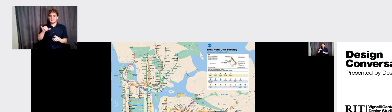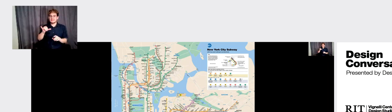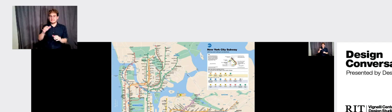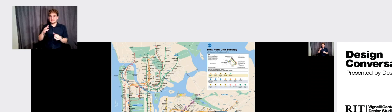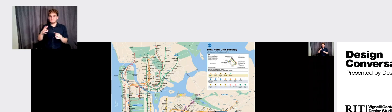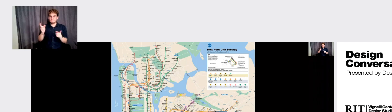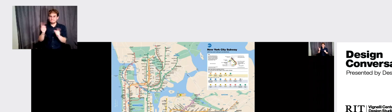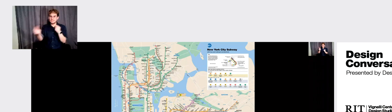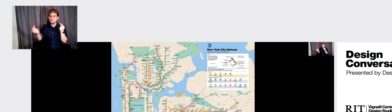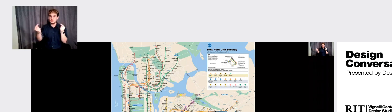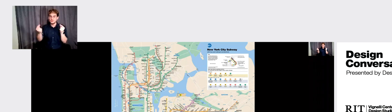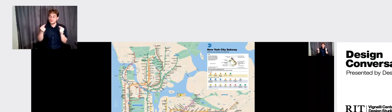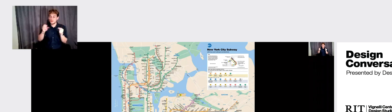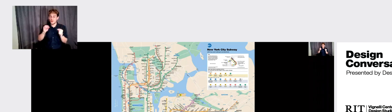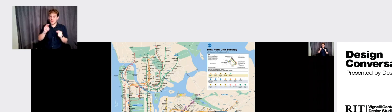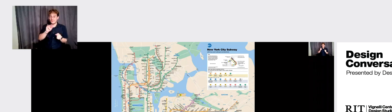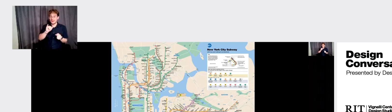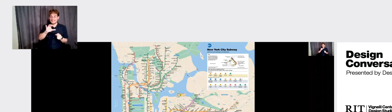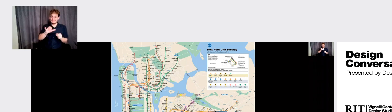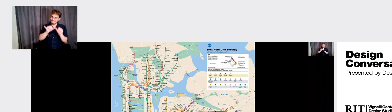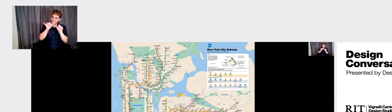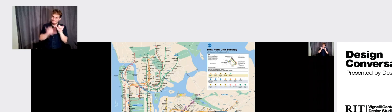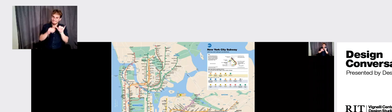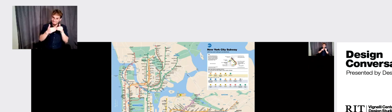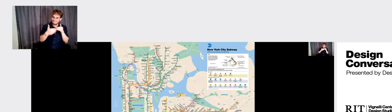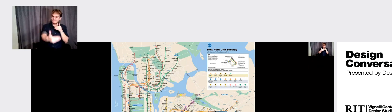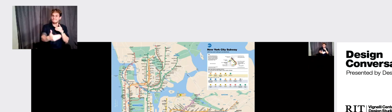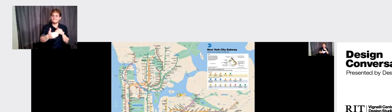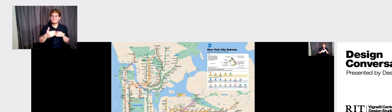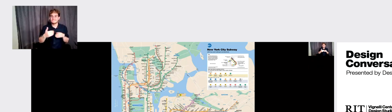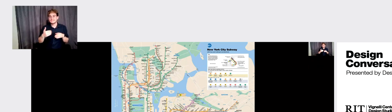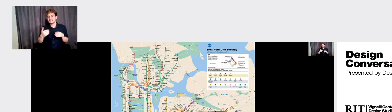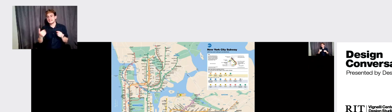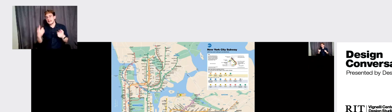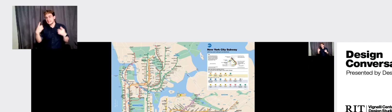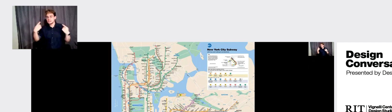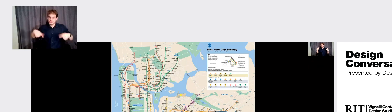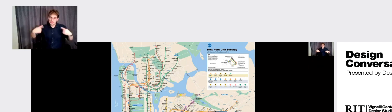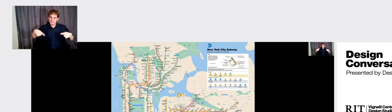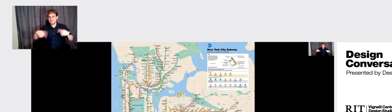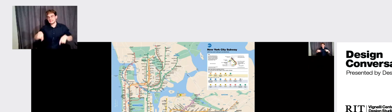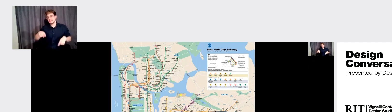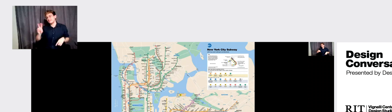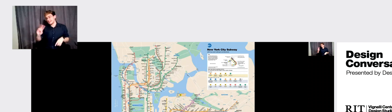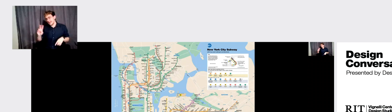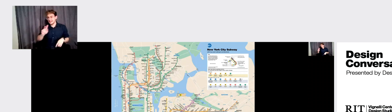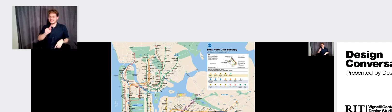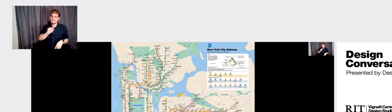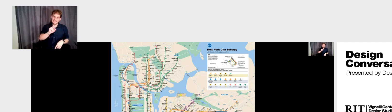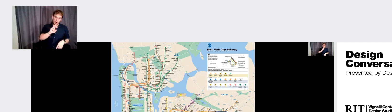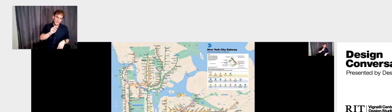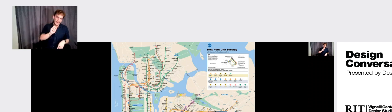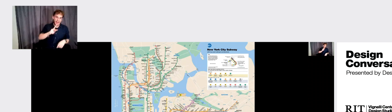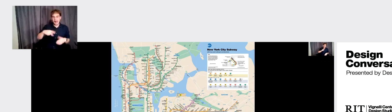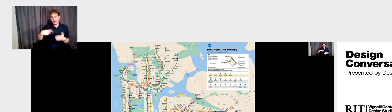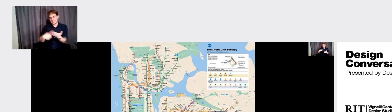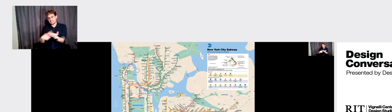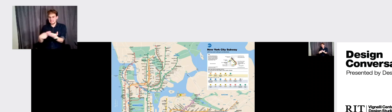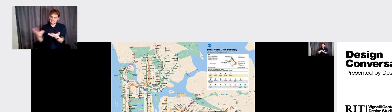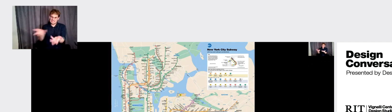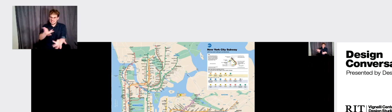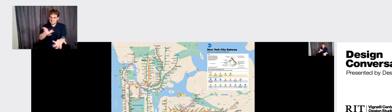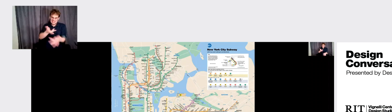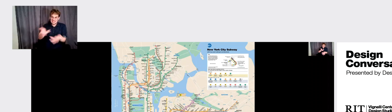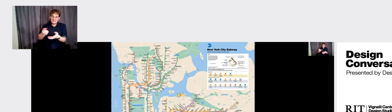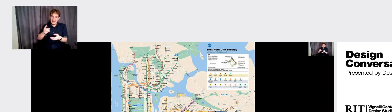it stayed like that. And, and as you guys know, too, there were debates about it, Tarnak and Vignelli had, uh, discussions and it's, I think